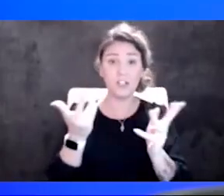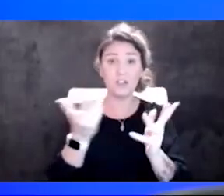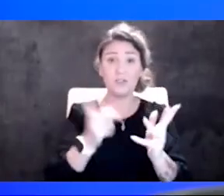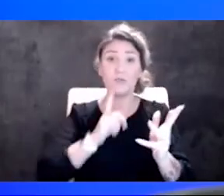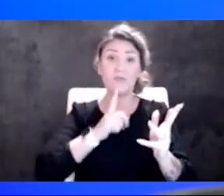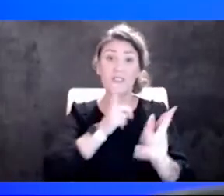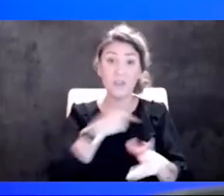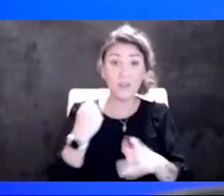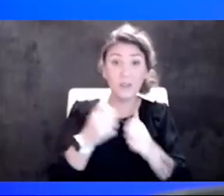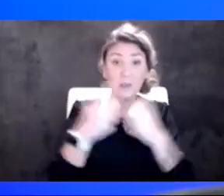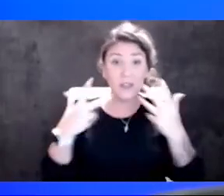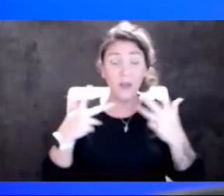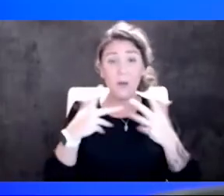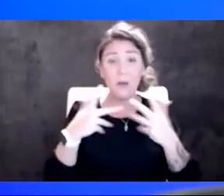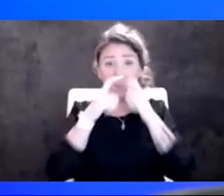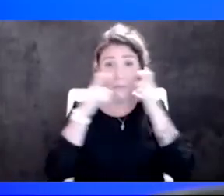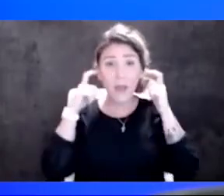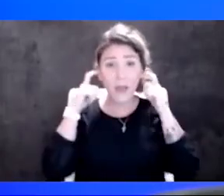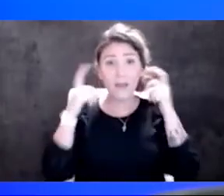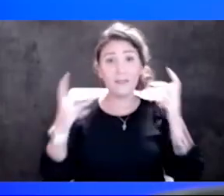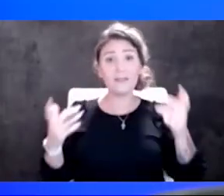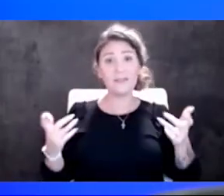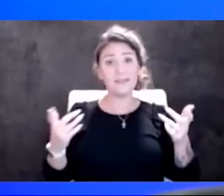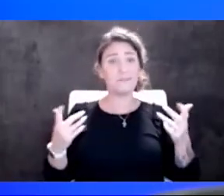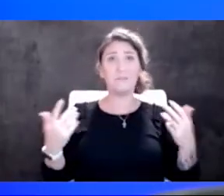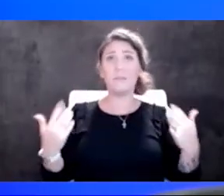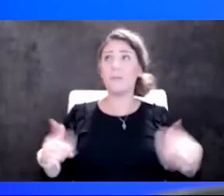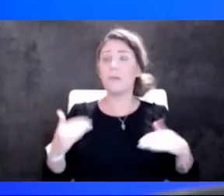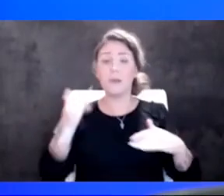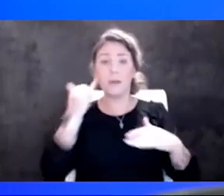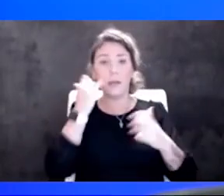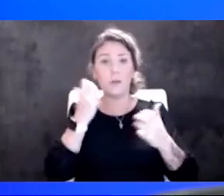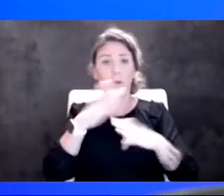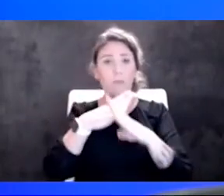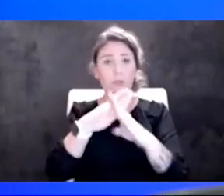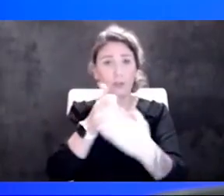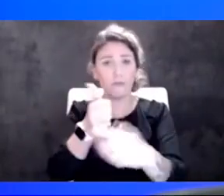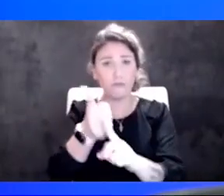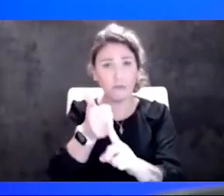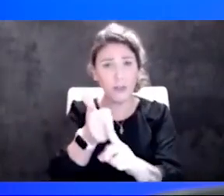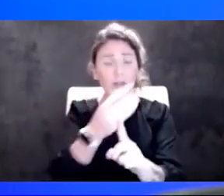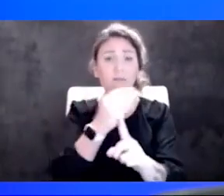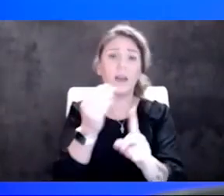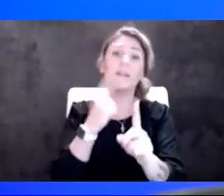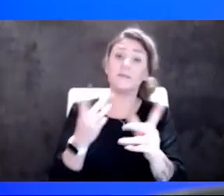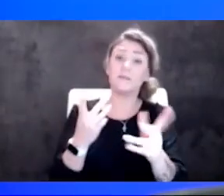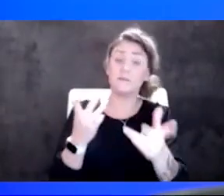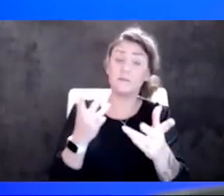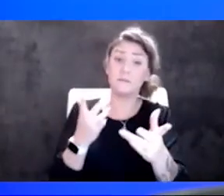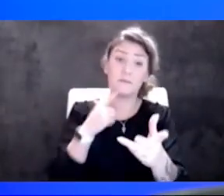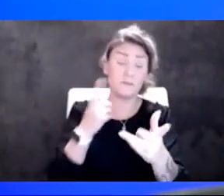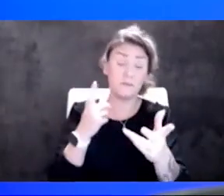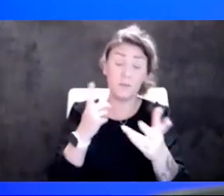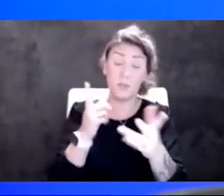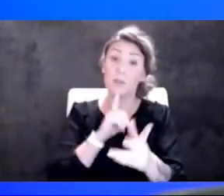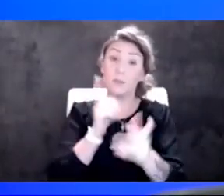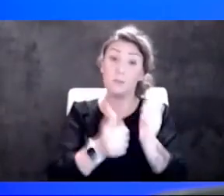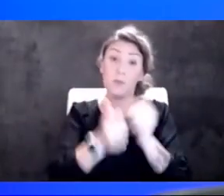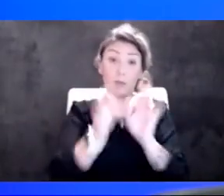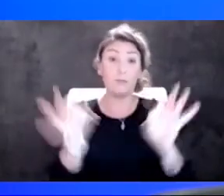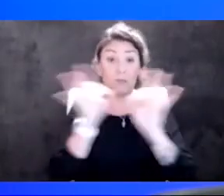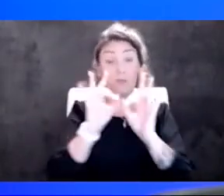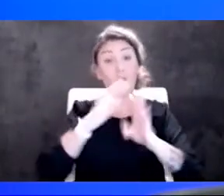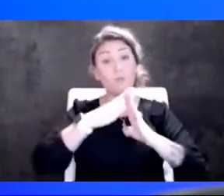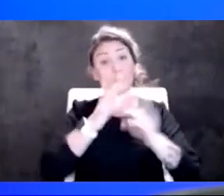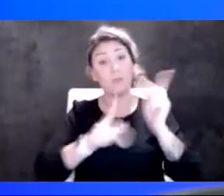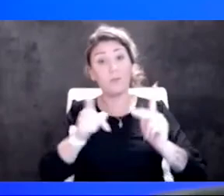masks. And man, if you want to protect yourself and to a greater degree protect the people you love and just people